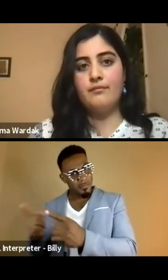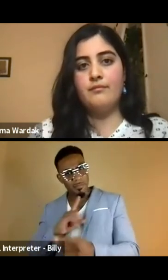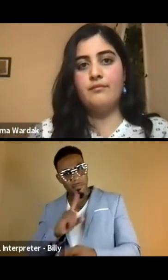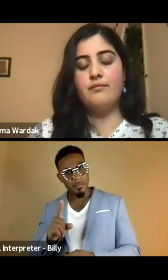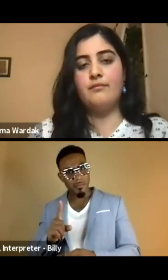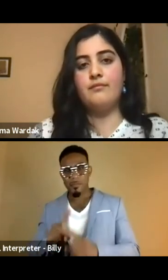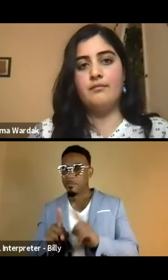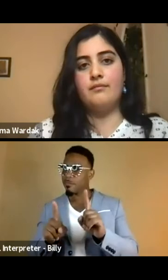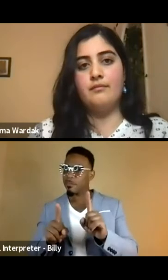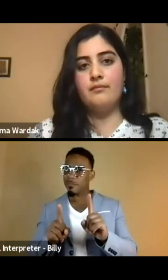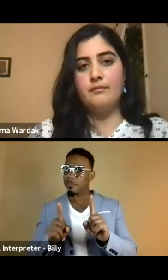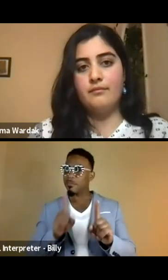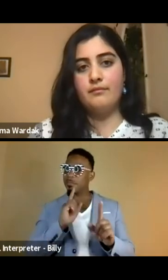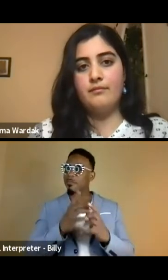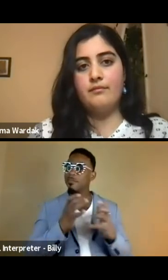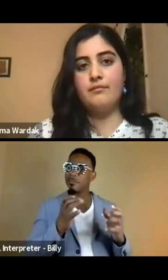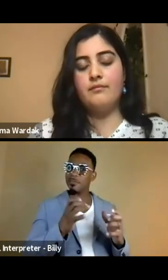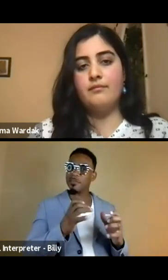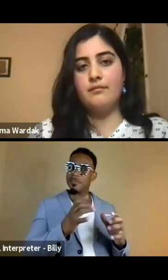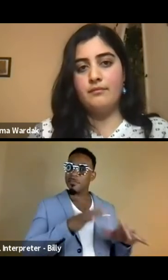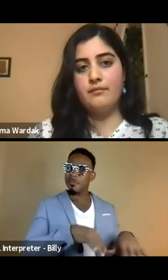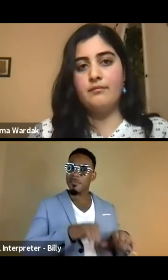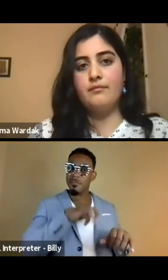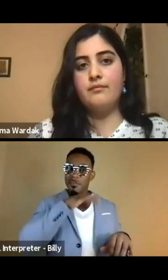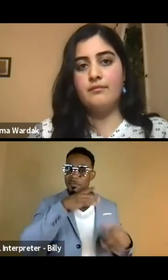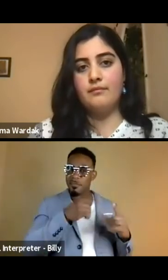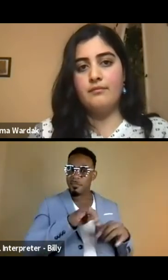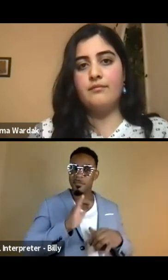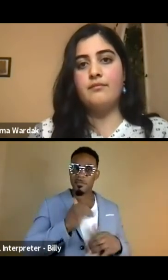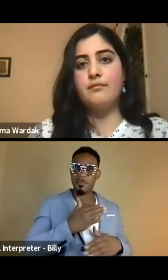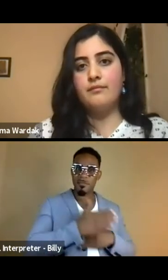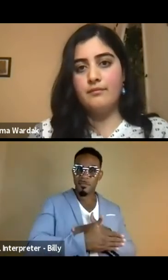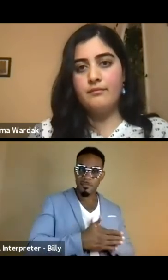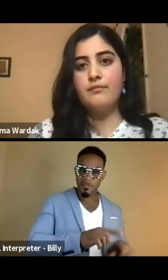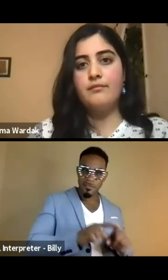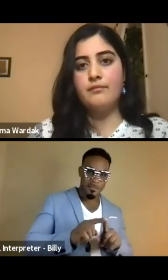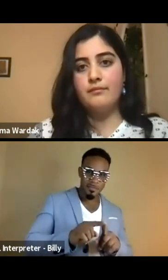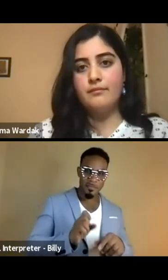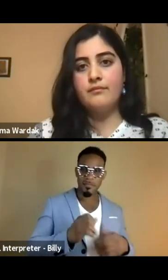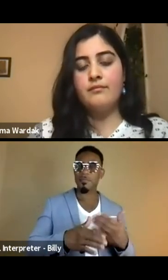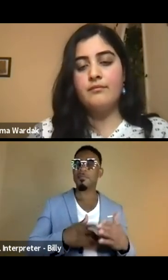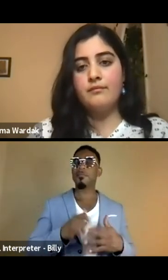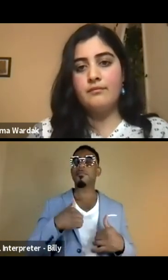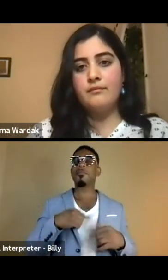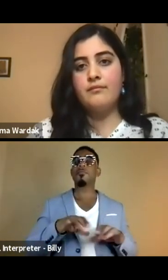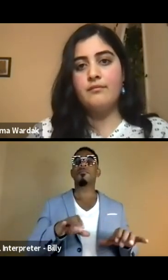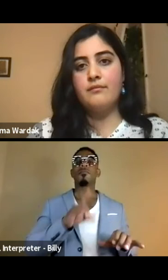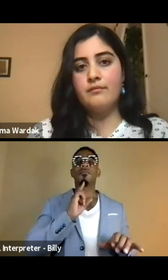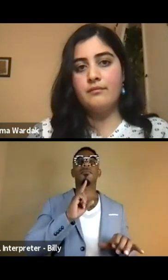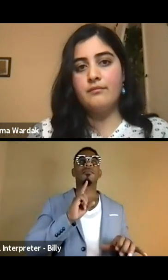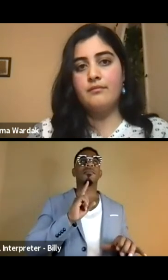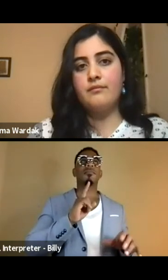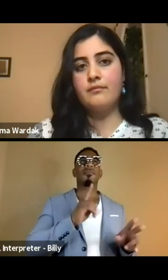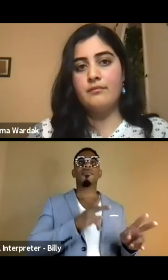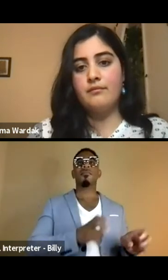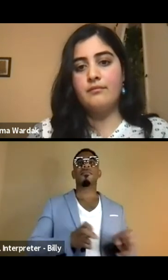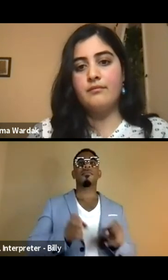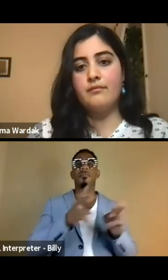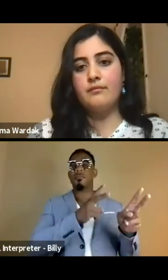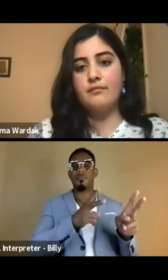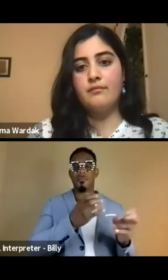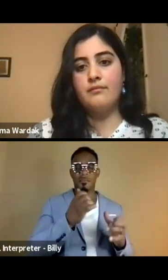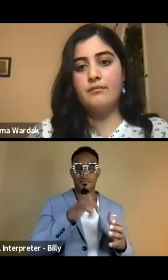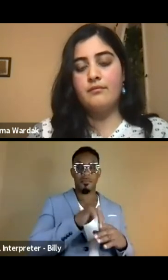true, but there's a lot of corruption and infighting in our country as well. And what we do is export a lot of that